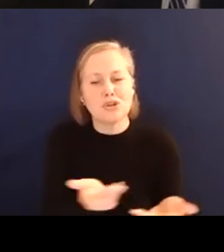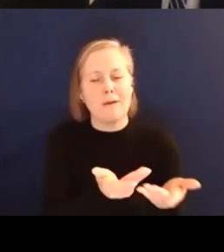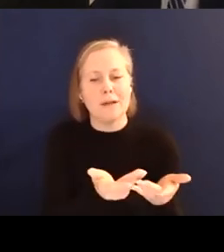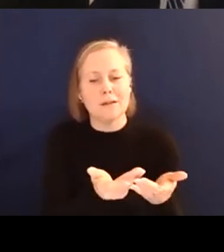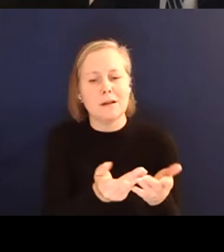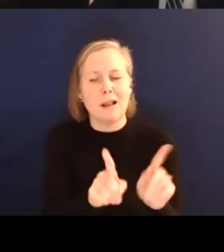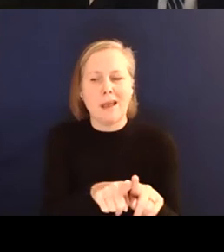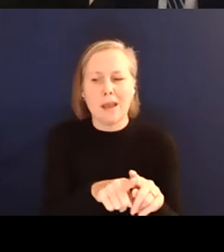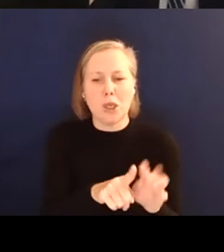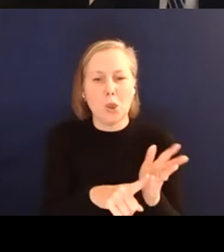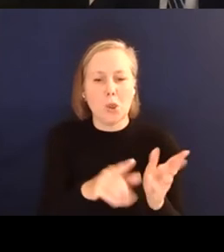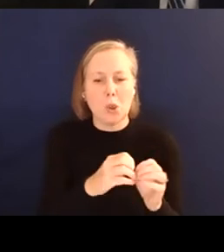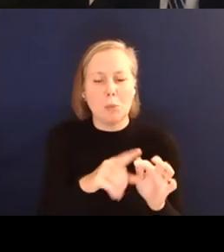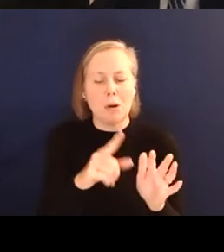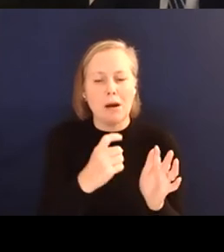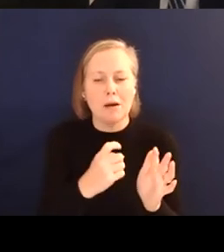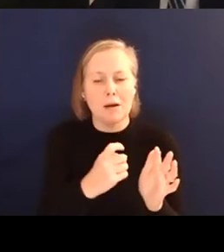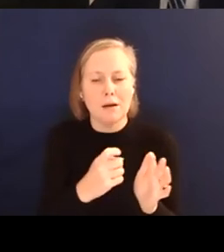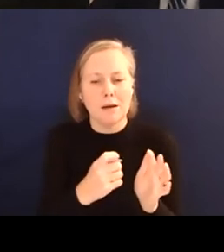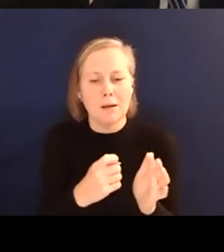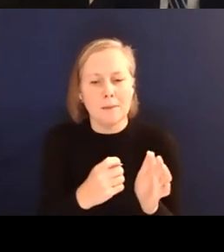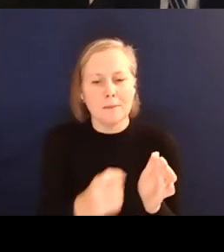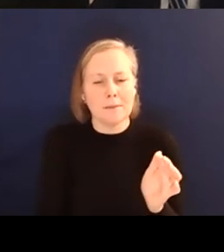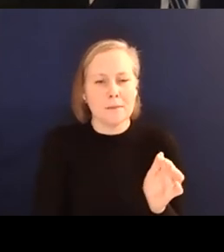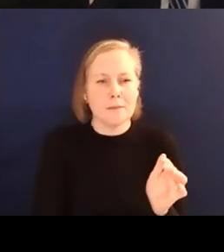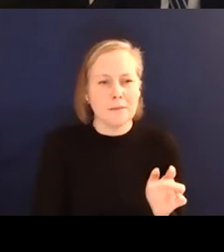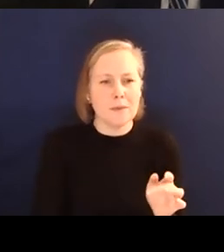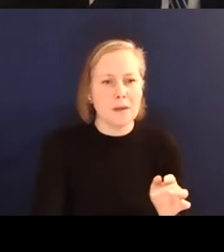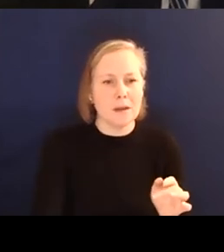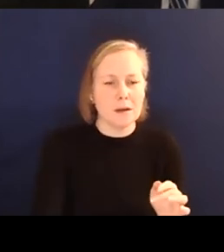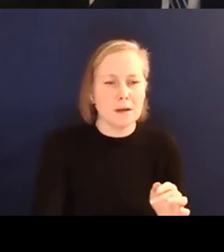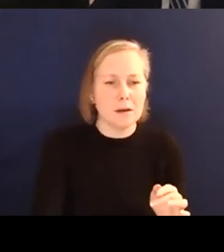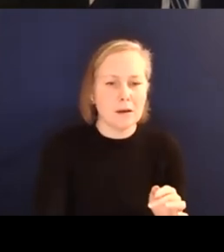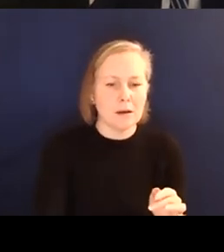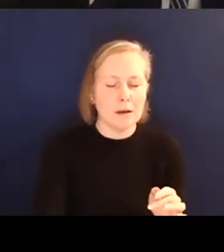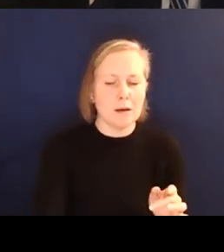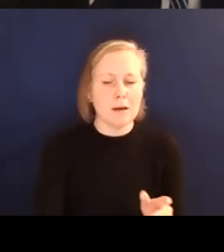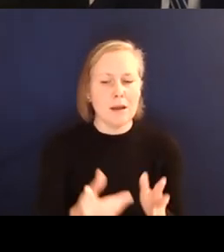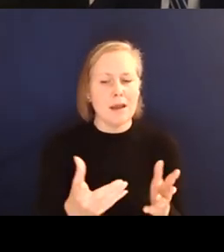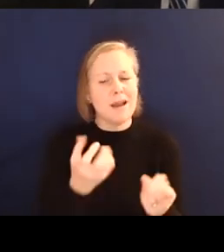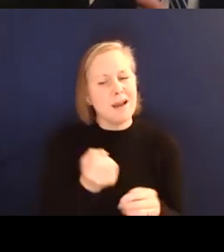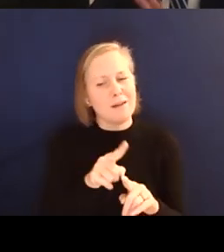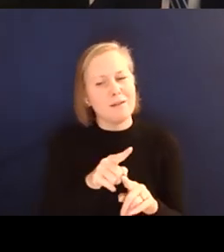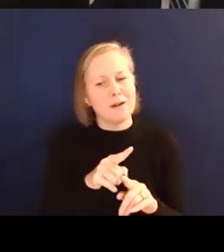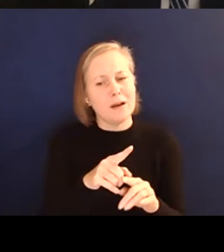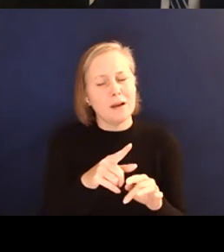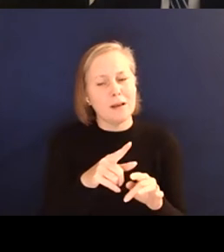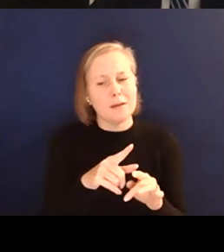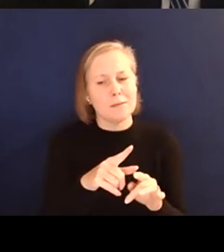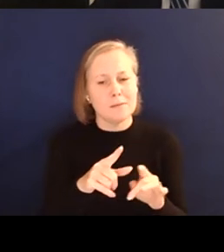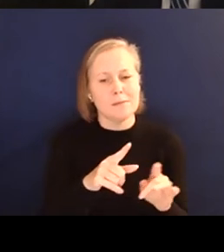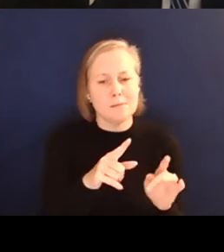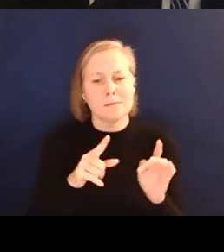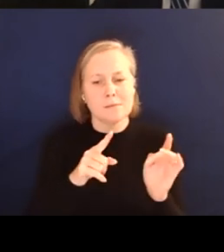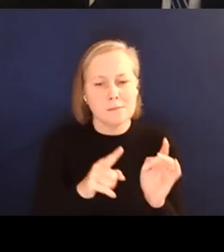Uber. And what's happening right now is you have Waymo in the US and Arizona, that they're running completely driverless